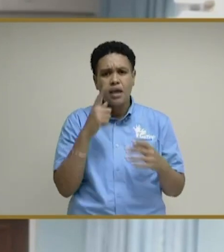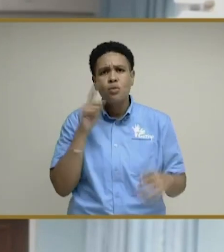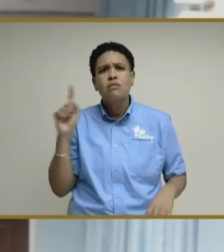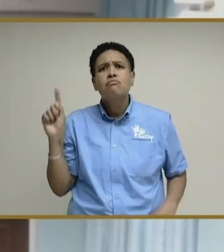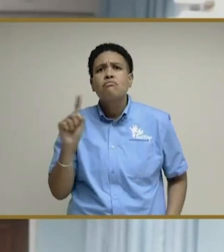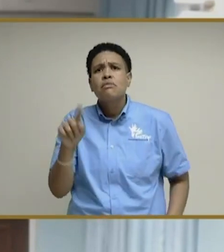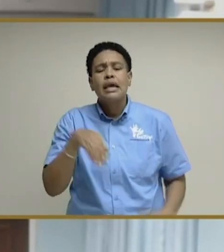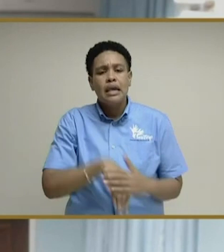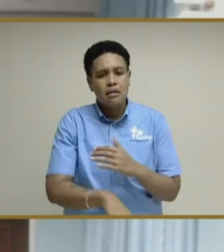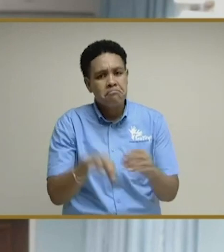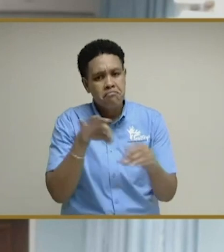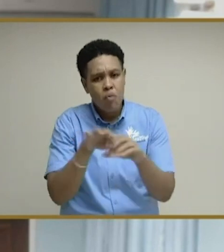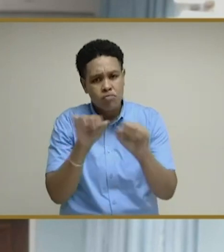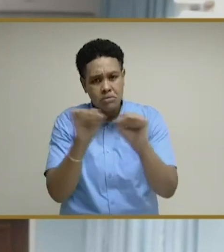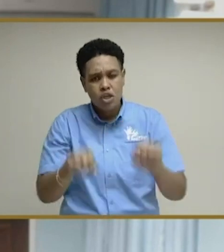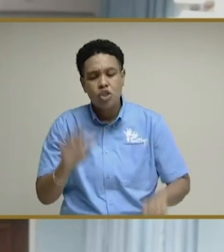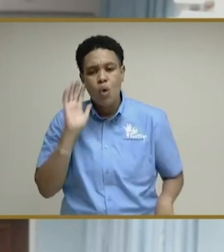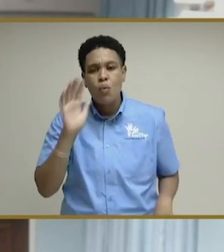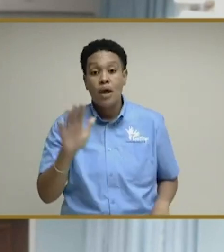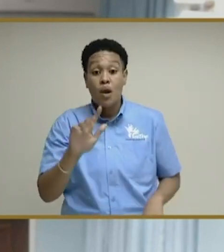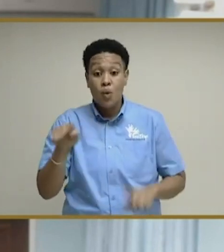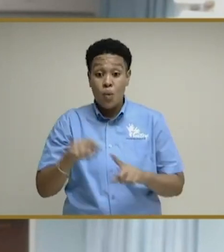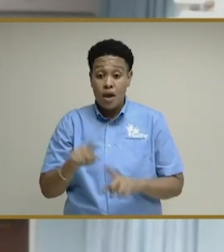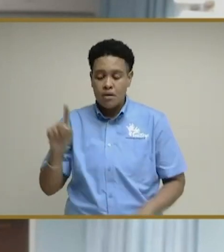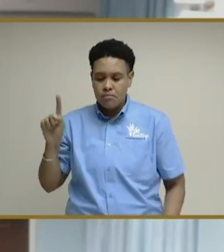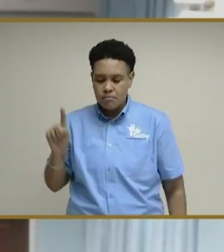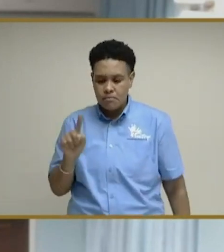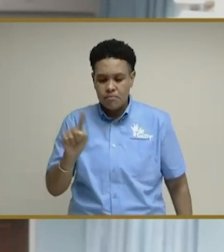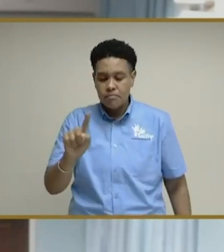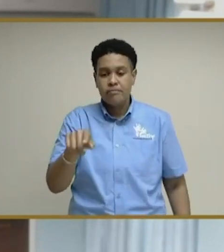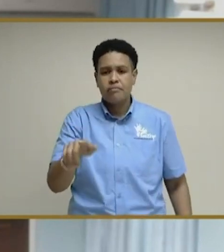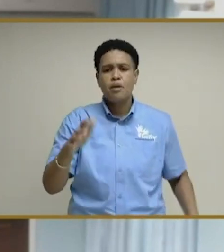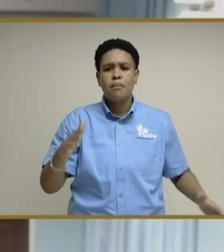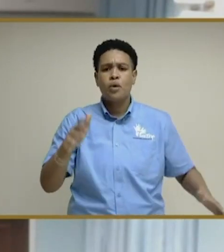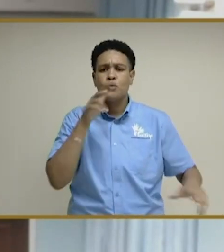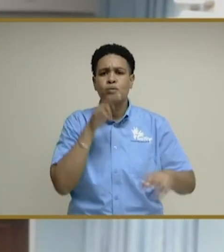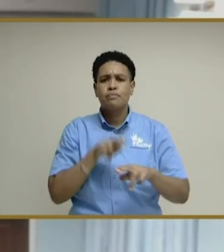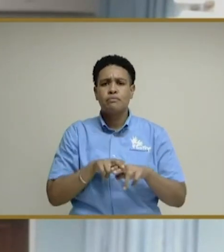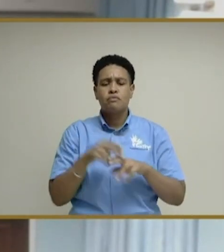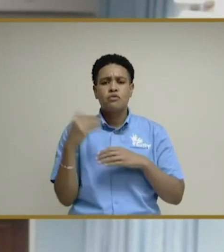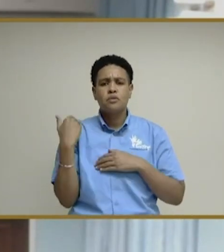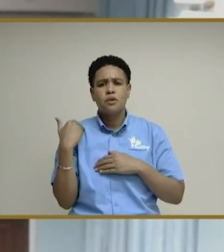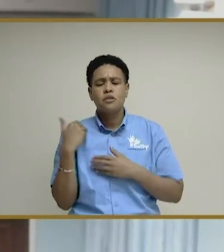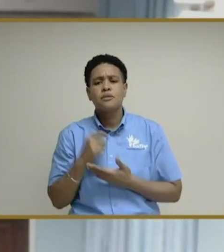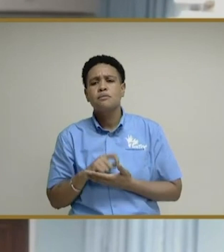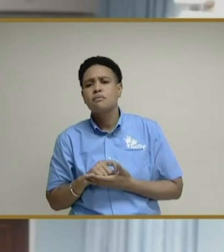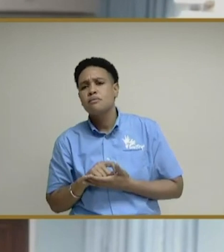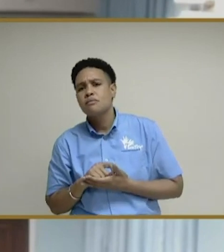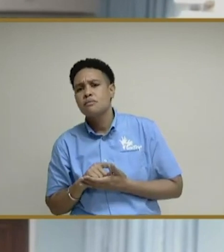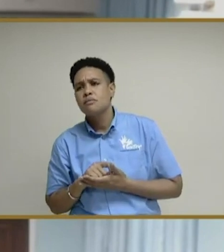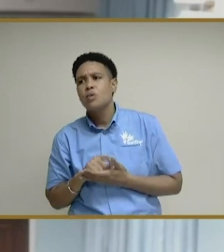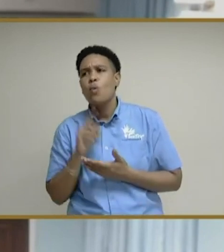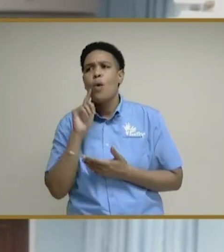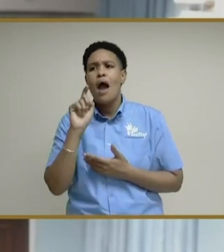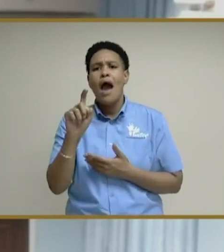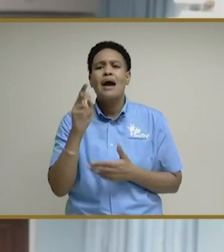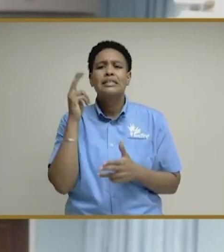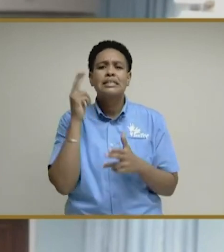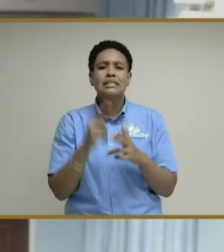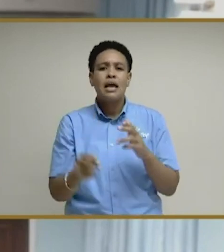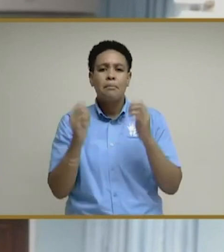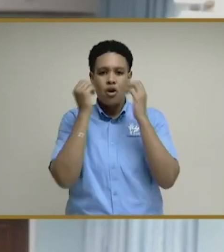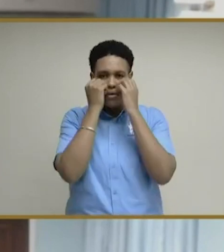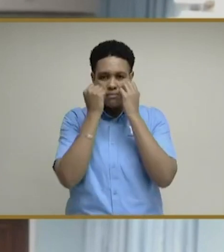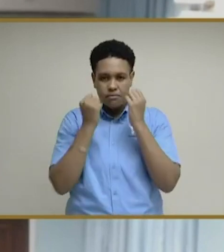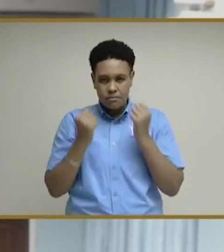what will happen is that on approaching the presiding officer, you'll be asked to temporarily remove your mask just for a